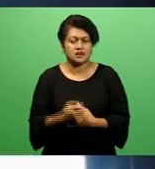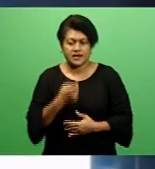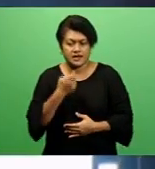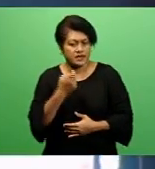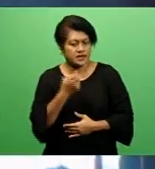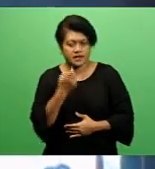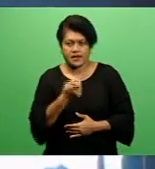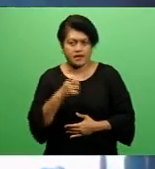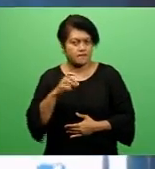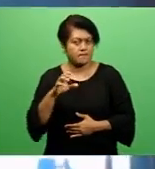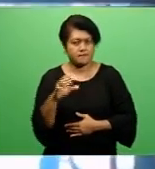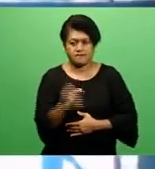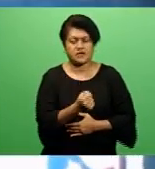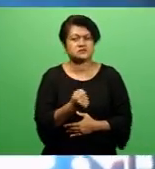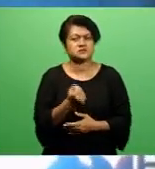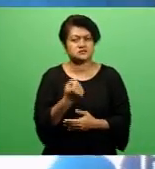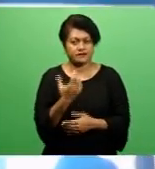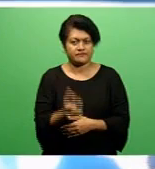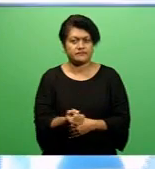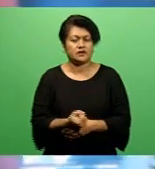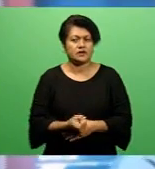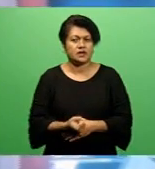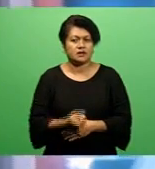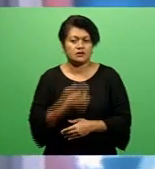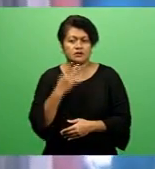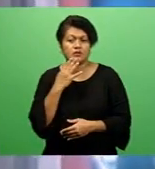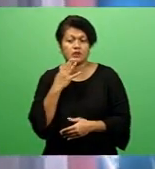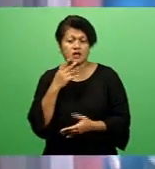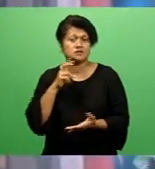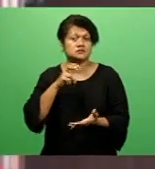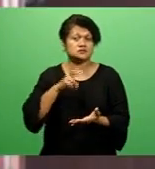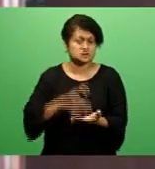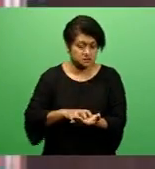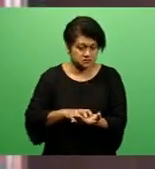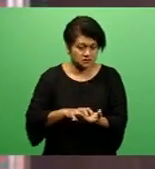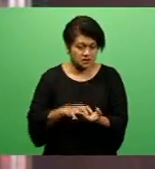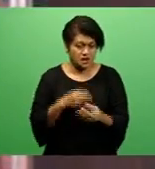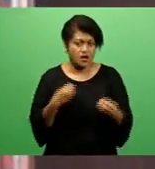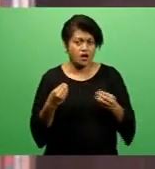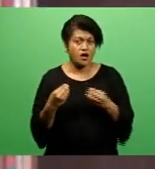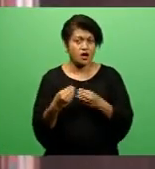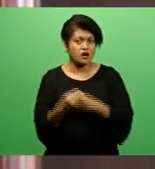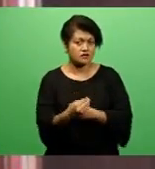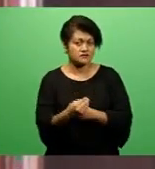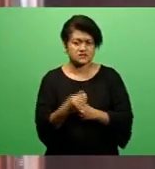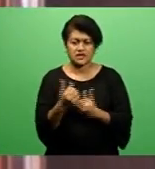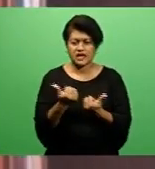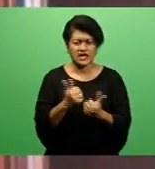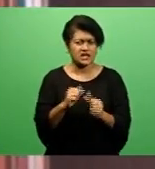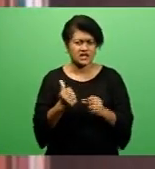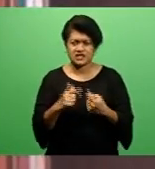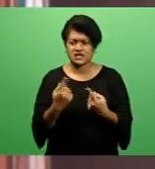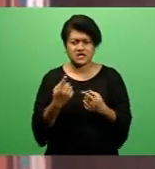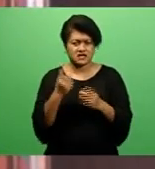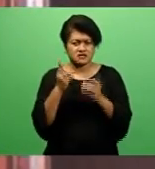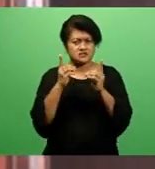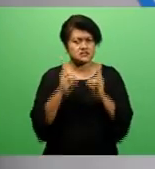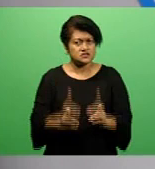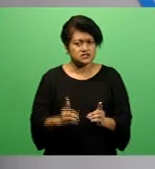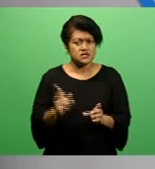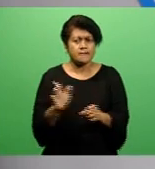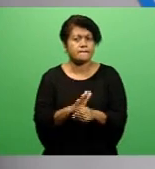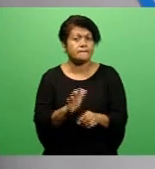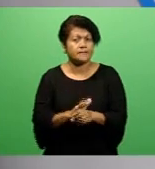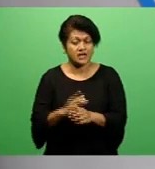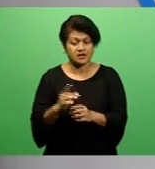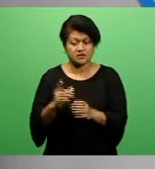taken when the registrar's office is implied in any sort of decisions that the party wishes to